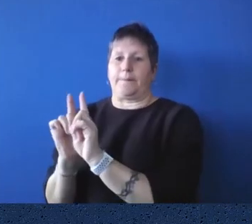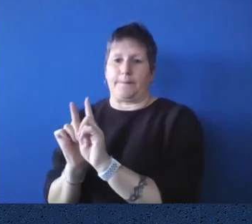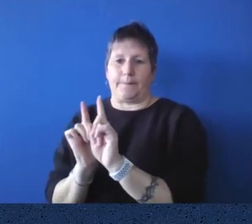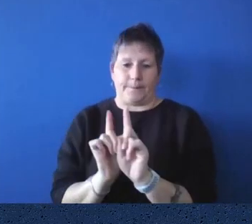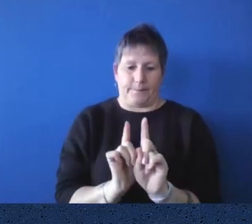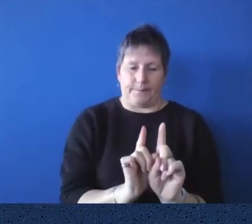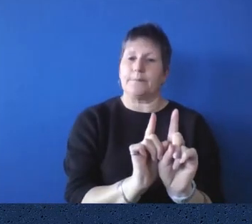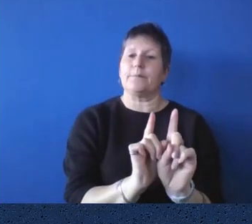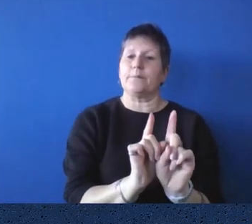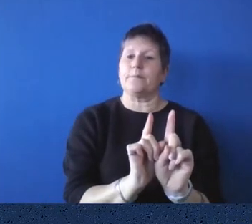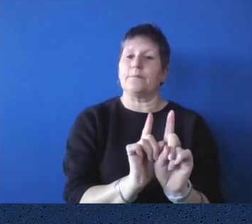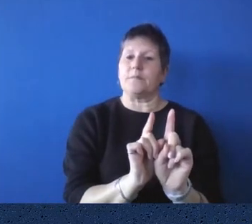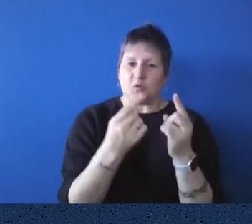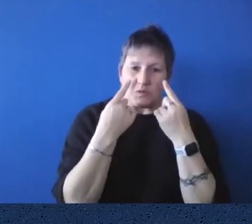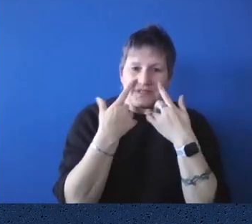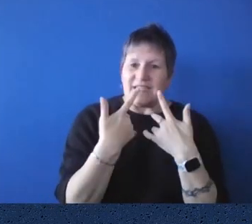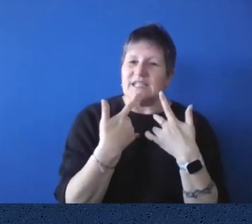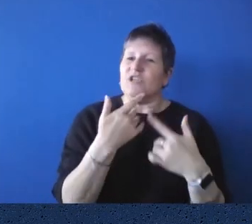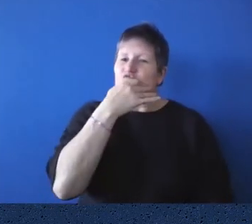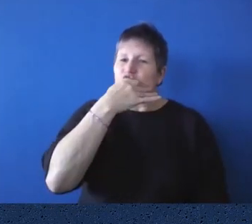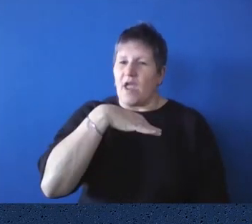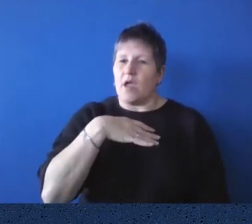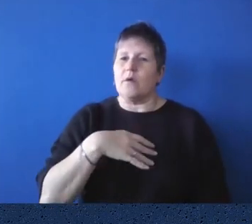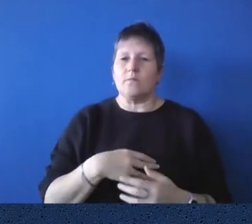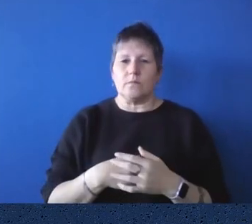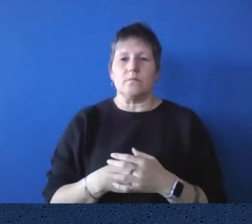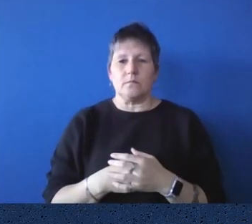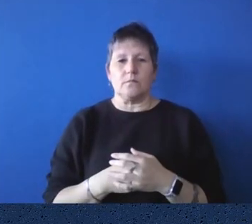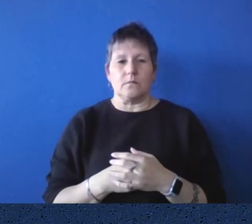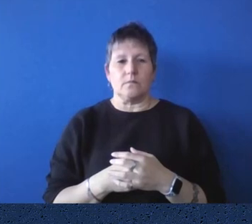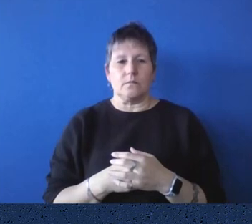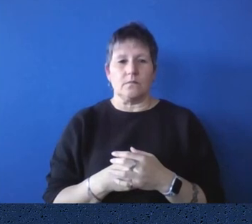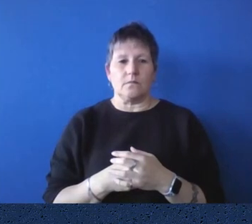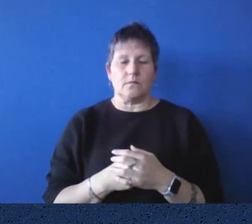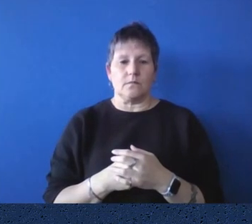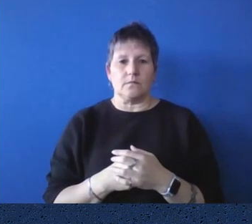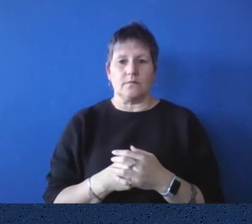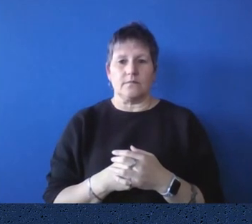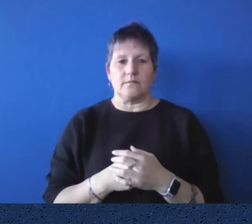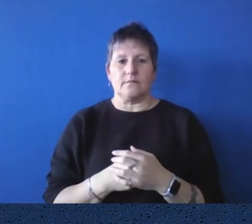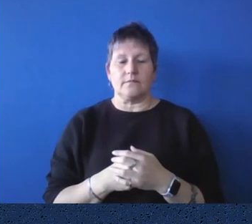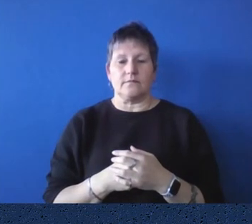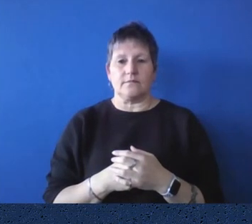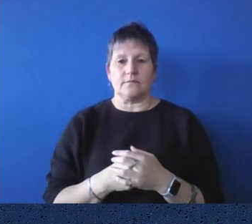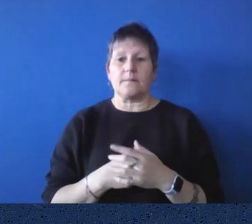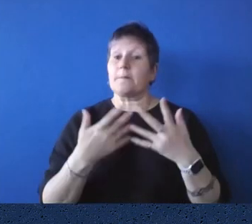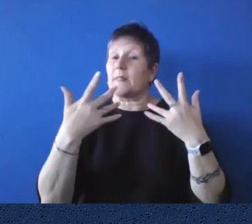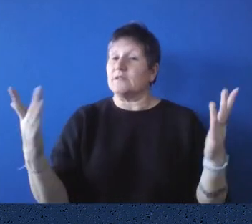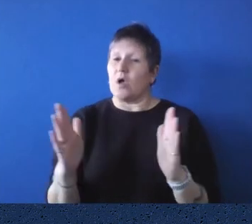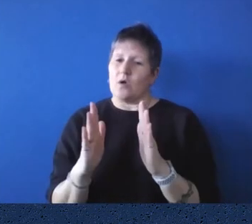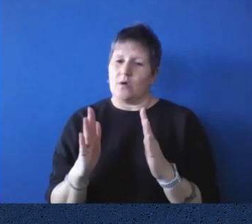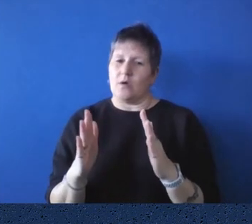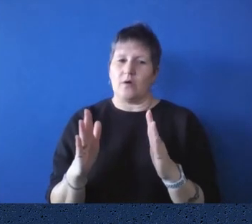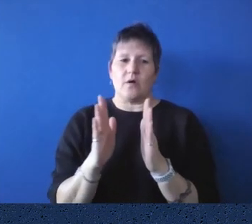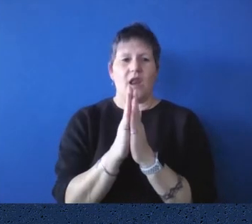um, see anything. So, yeah. And so, uh, the library is a living institution. It's a